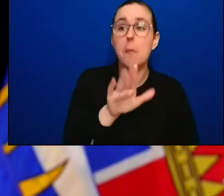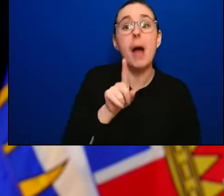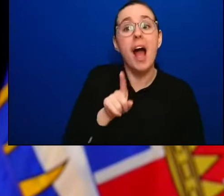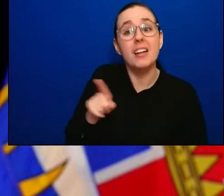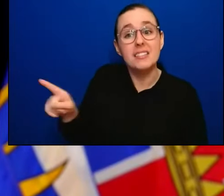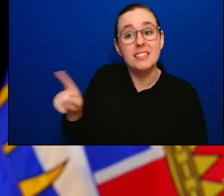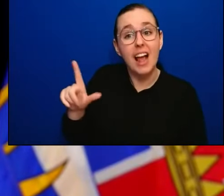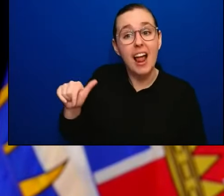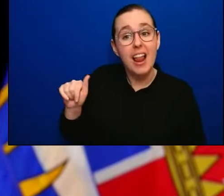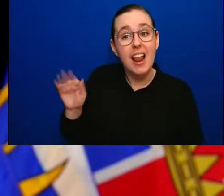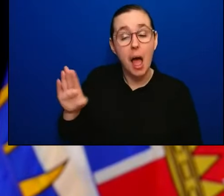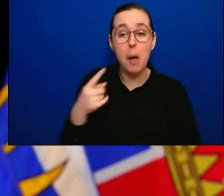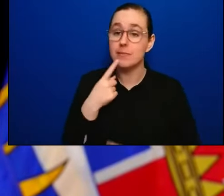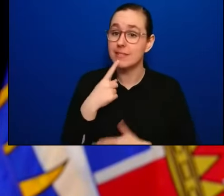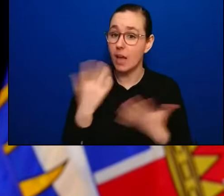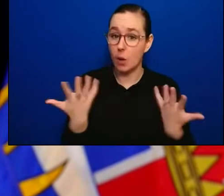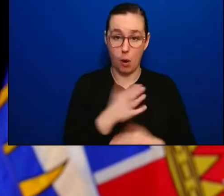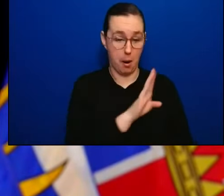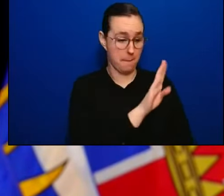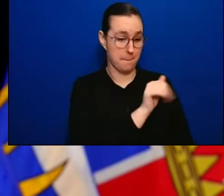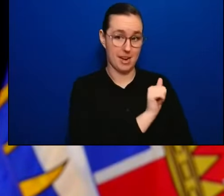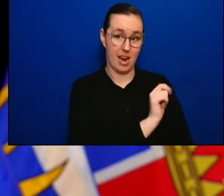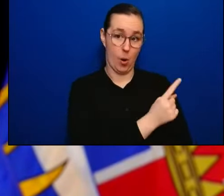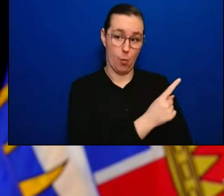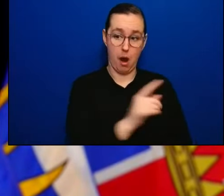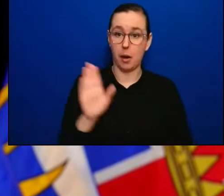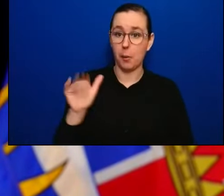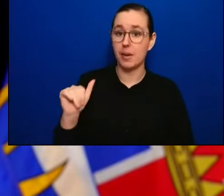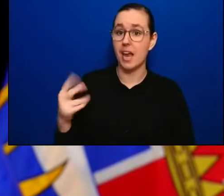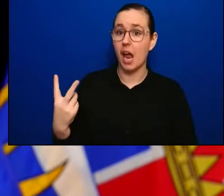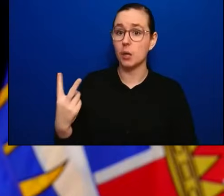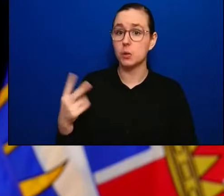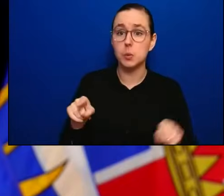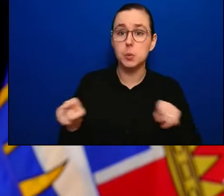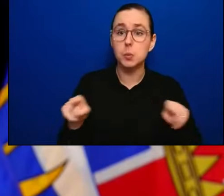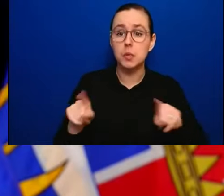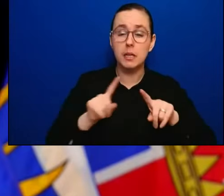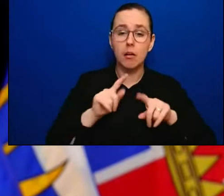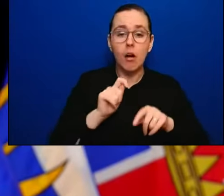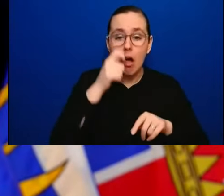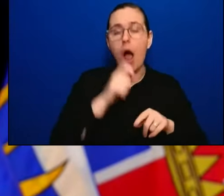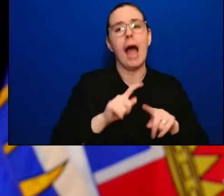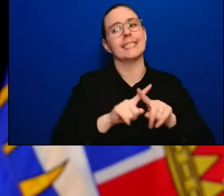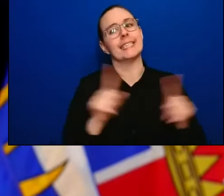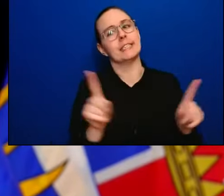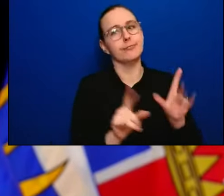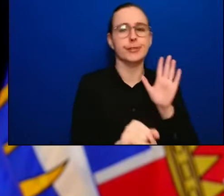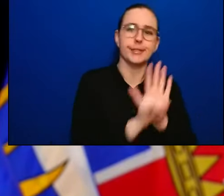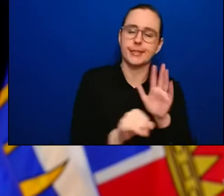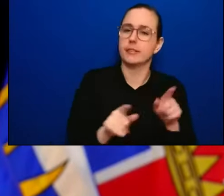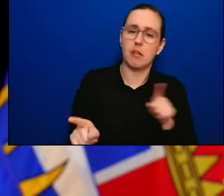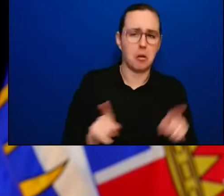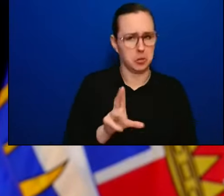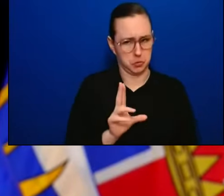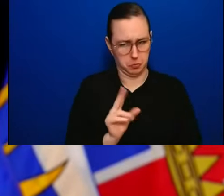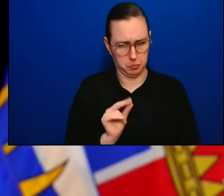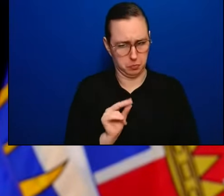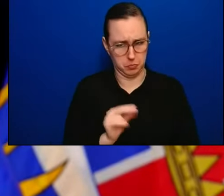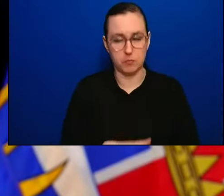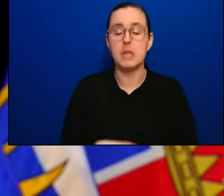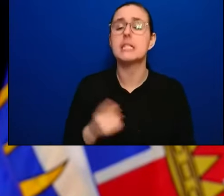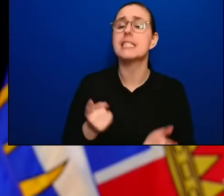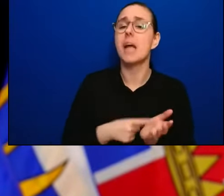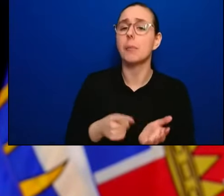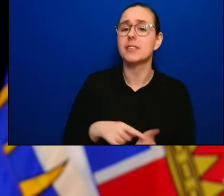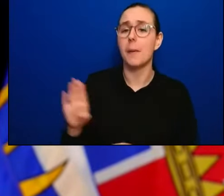VA1 and VA2, and from terms of being able to pick it up. It does sometimes test that there's false positives, but there also is false